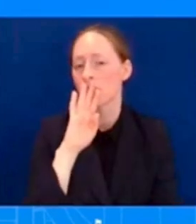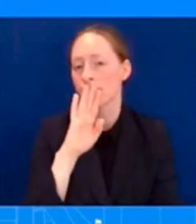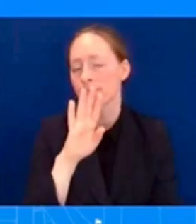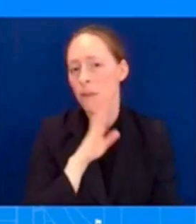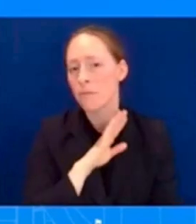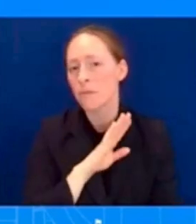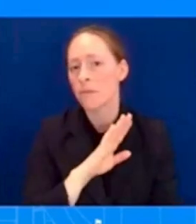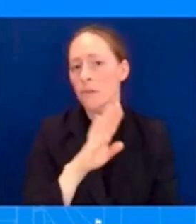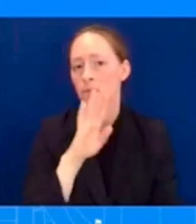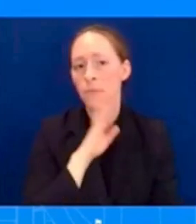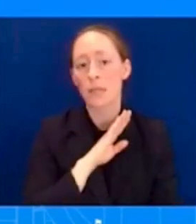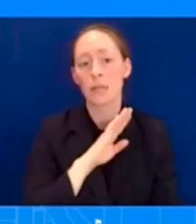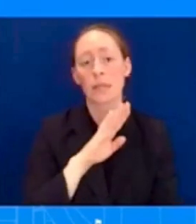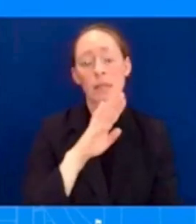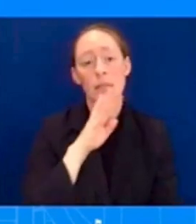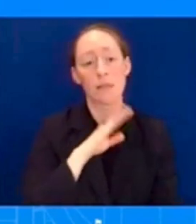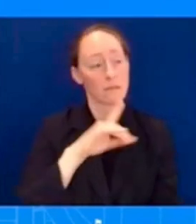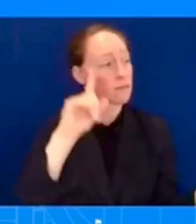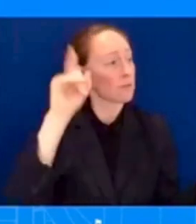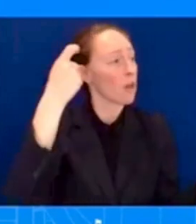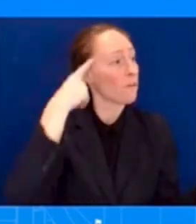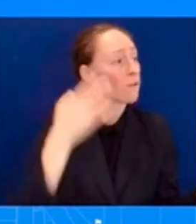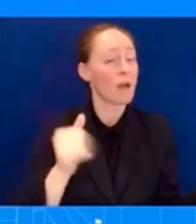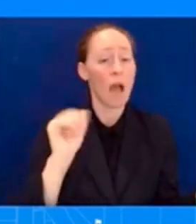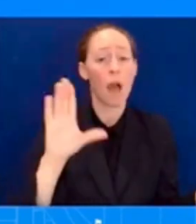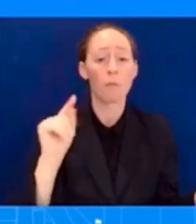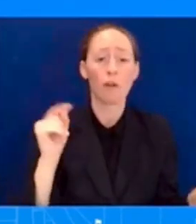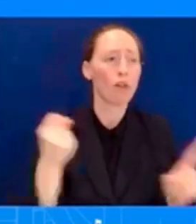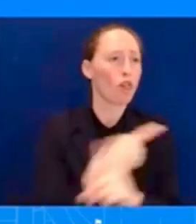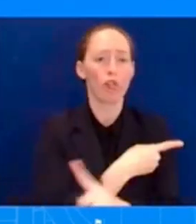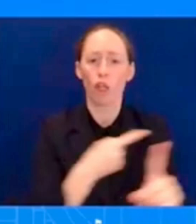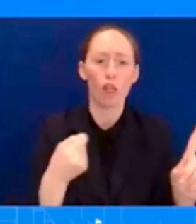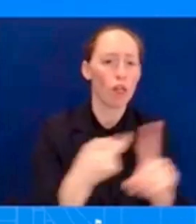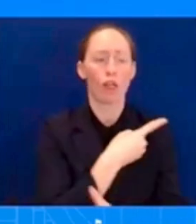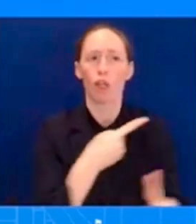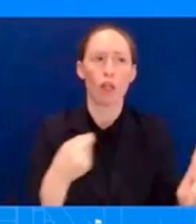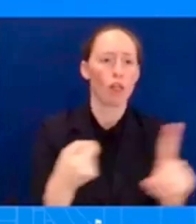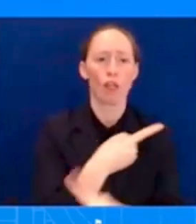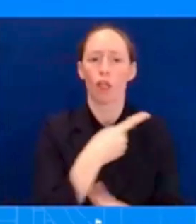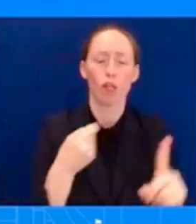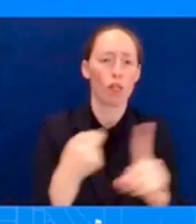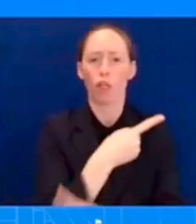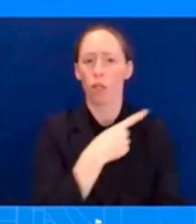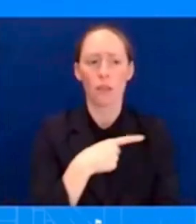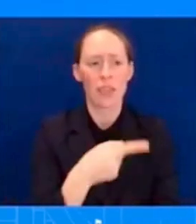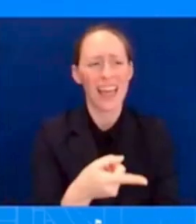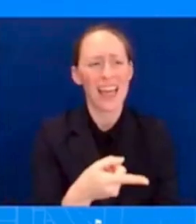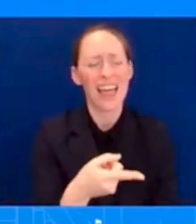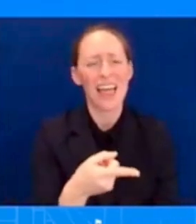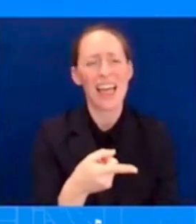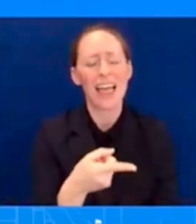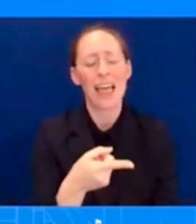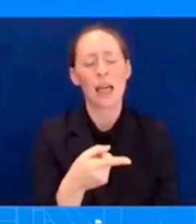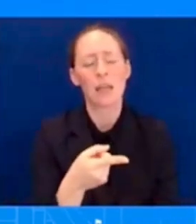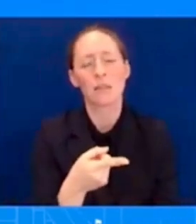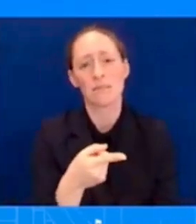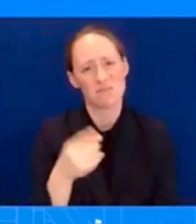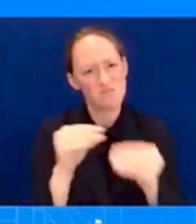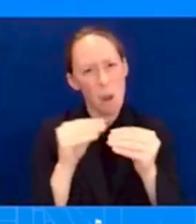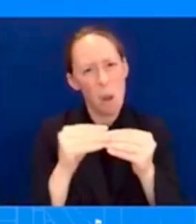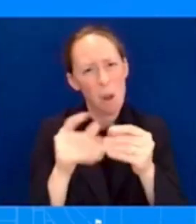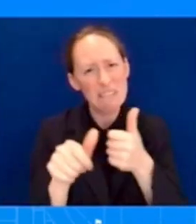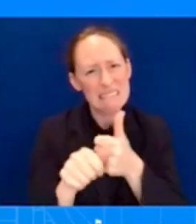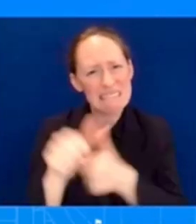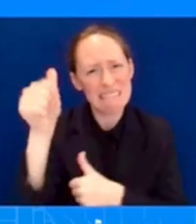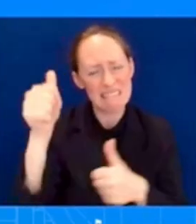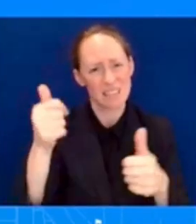young migrants at risk or migrants at risk, but it also puts at risk the border patrol who are trying to do their job. And he